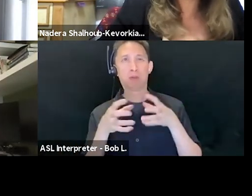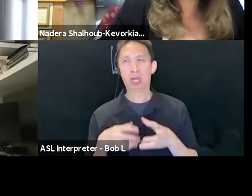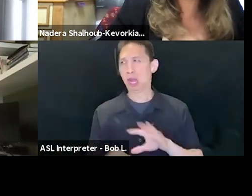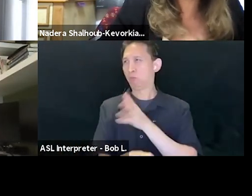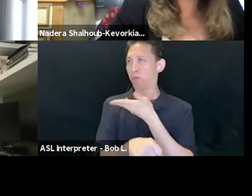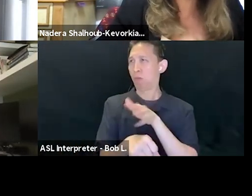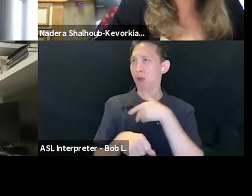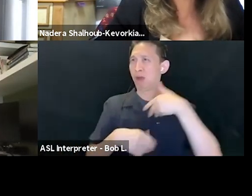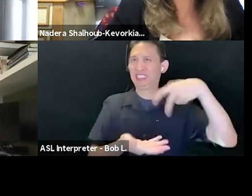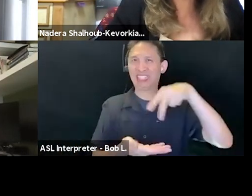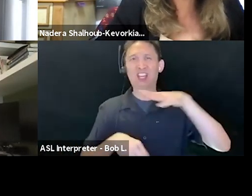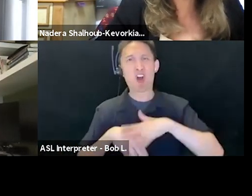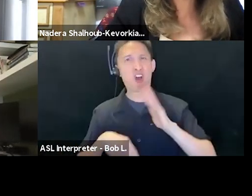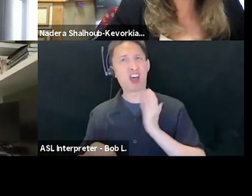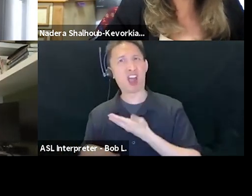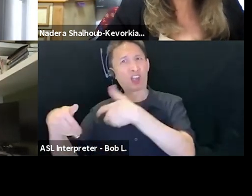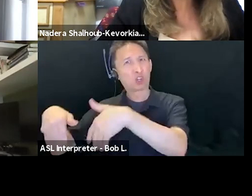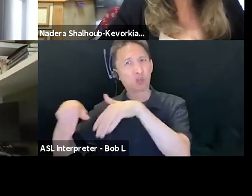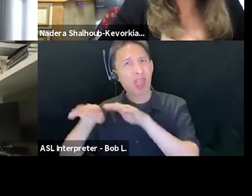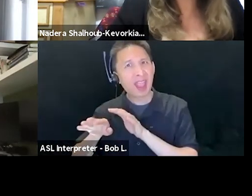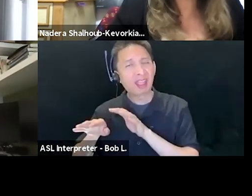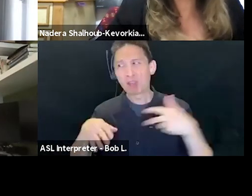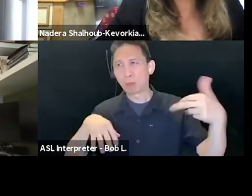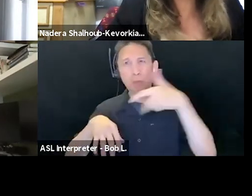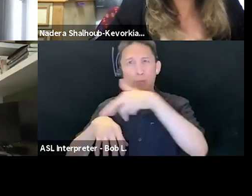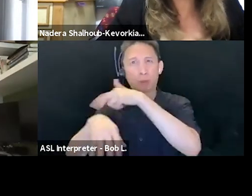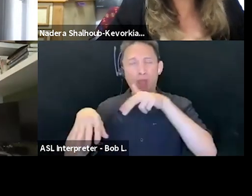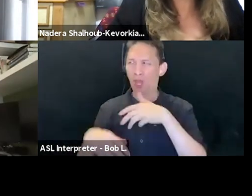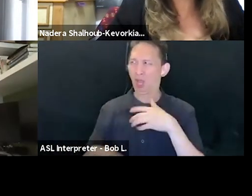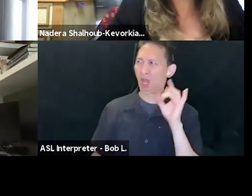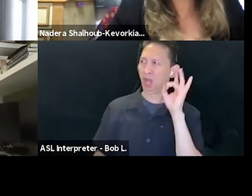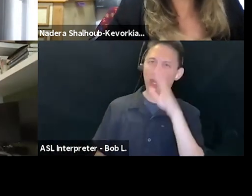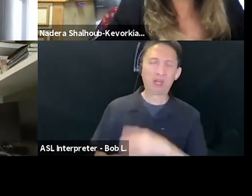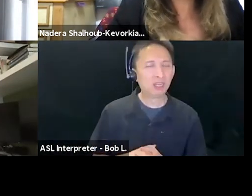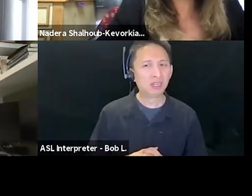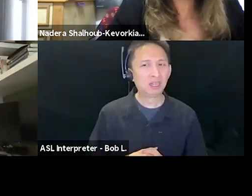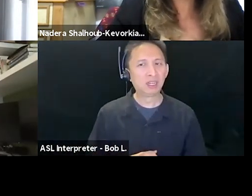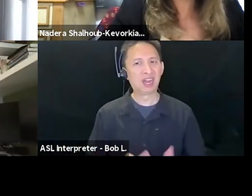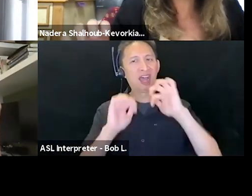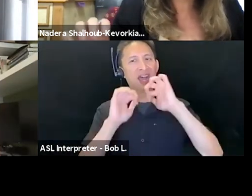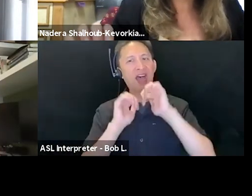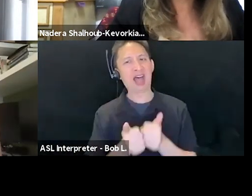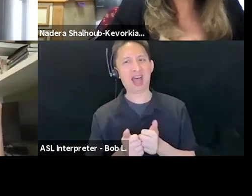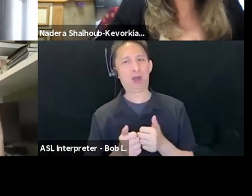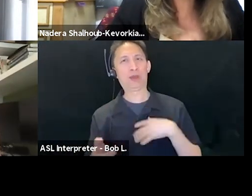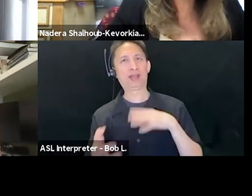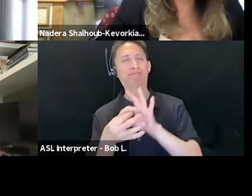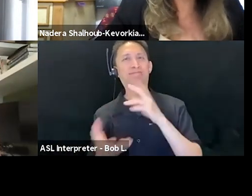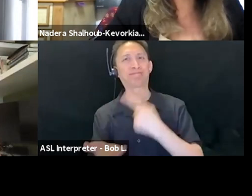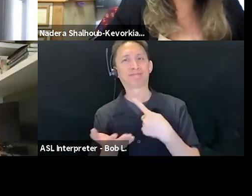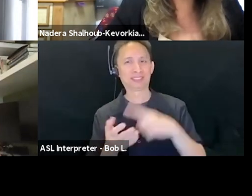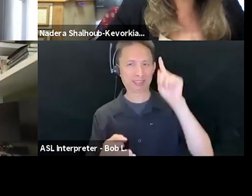our graveyards in Bab al-Rahmi graveyard. So how can I engage with Saeed's intellectual and political engagement with